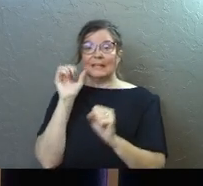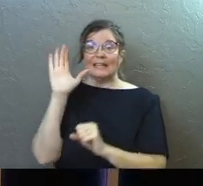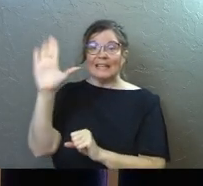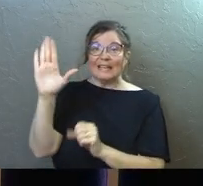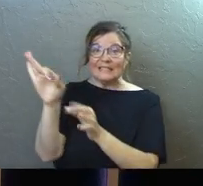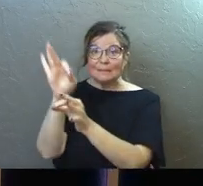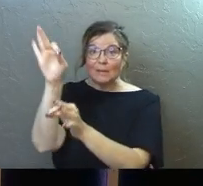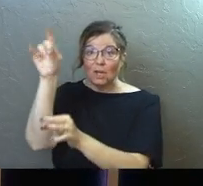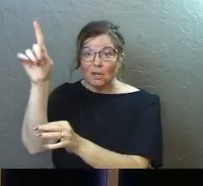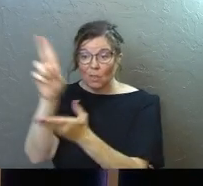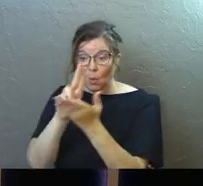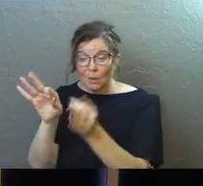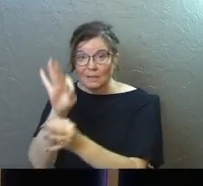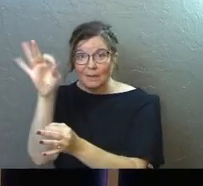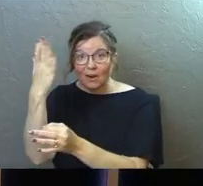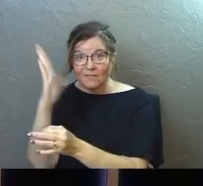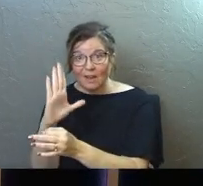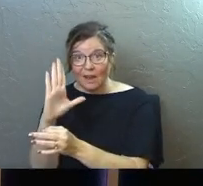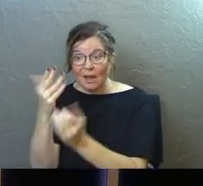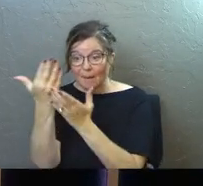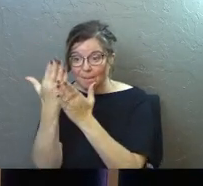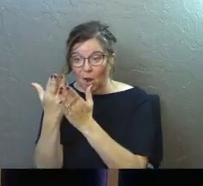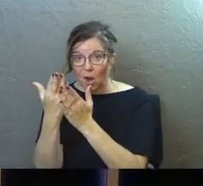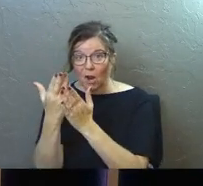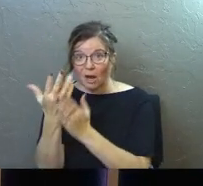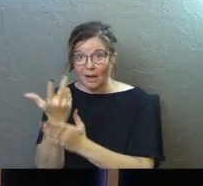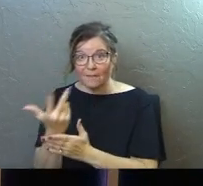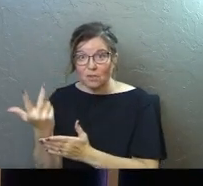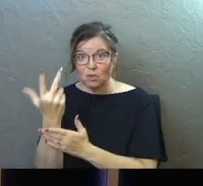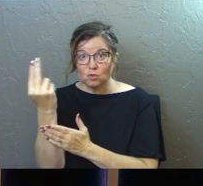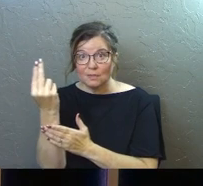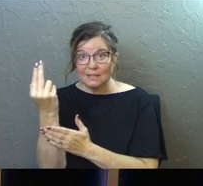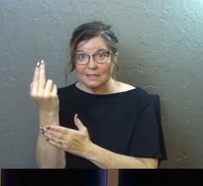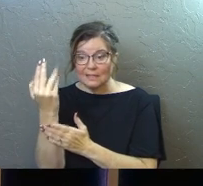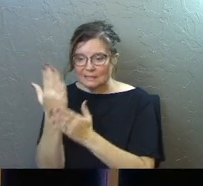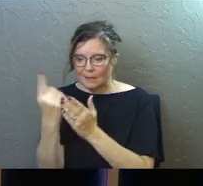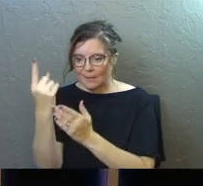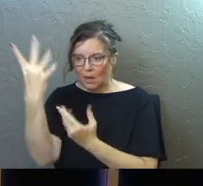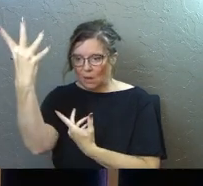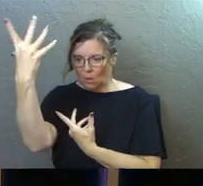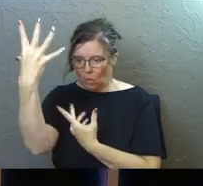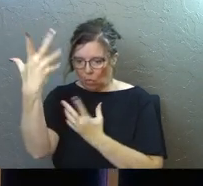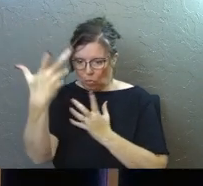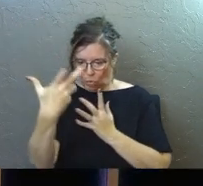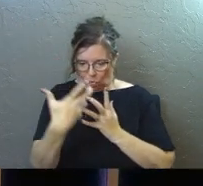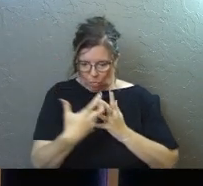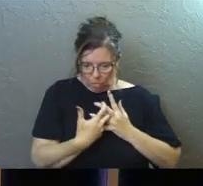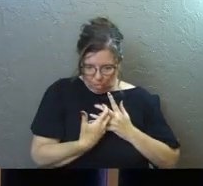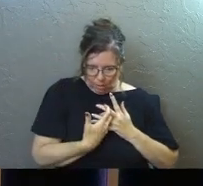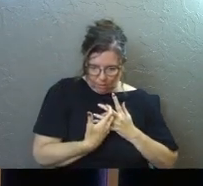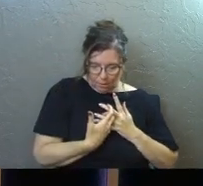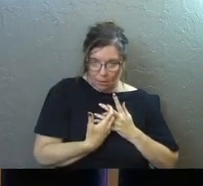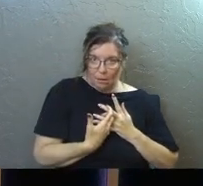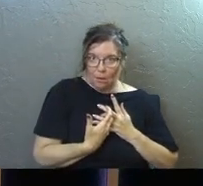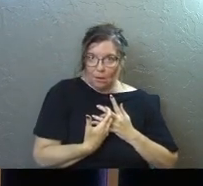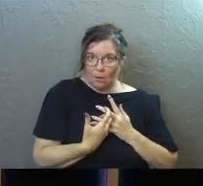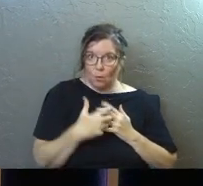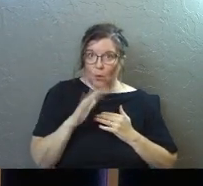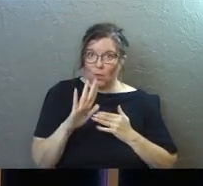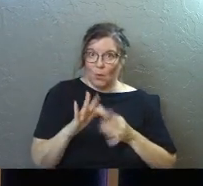His spirit, the Holy Spirit of God, part of the Trinity has come somehow infused with your spirit.